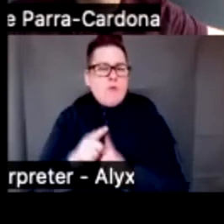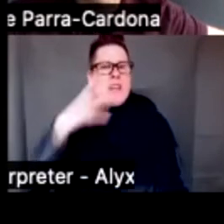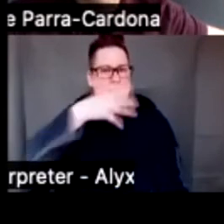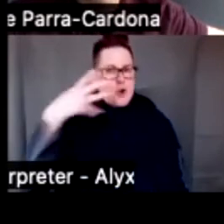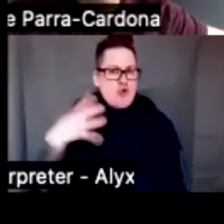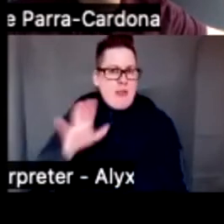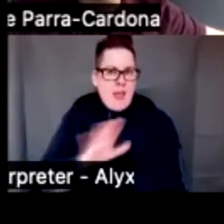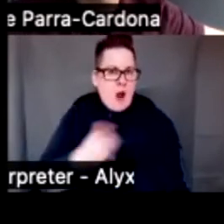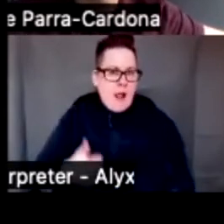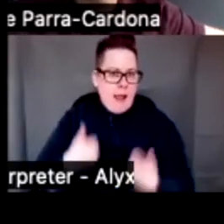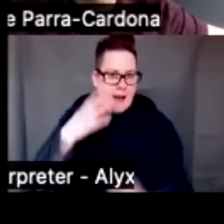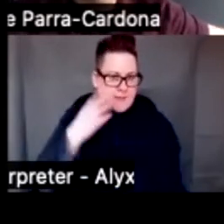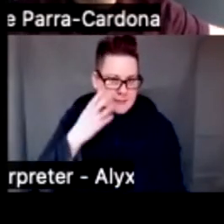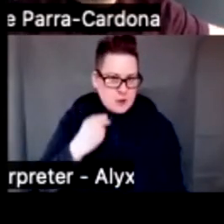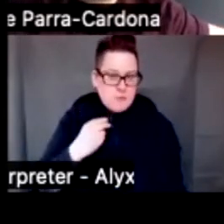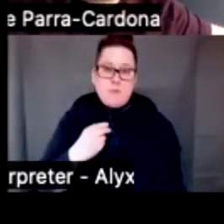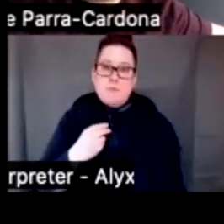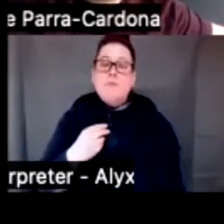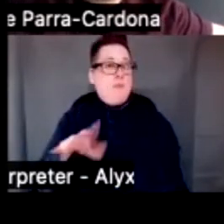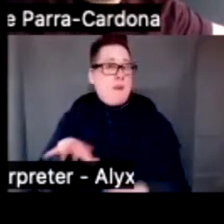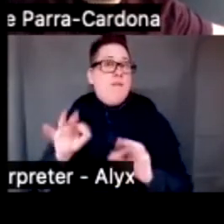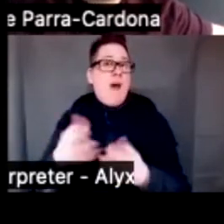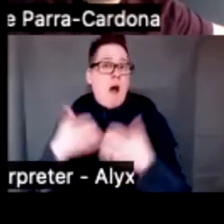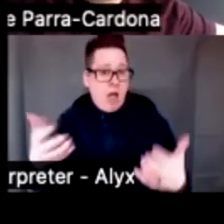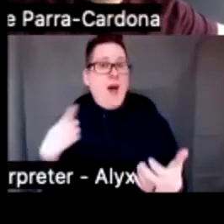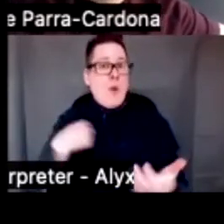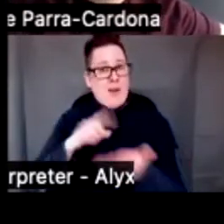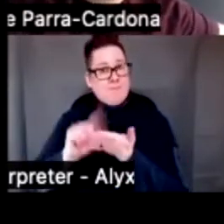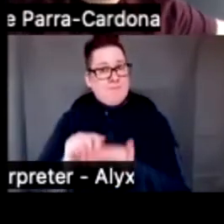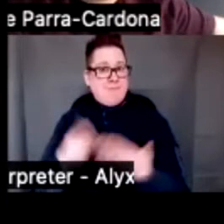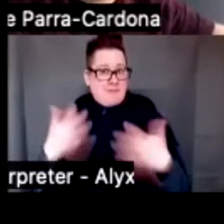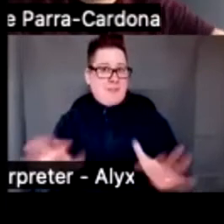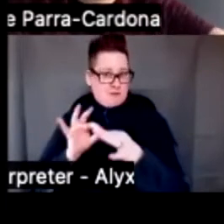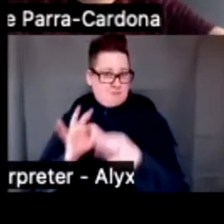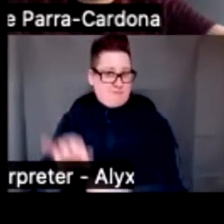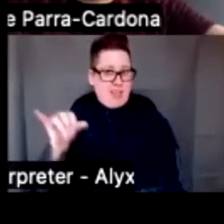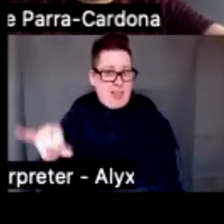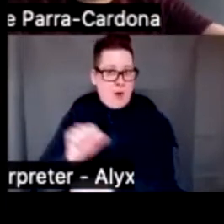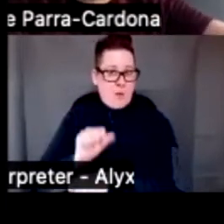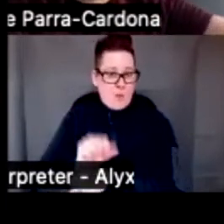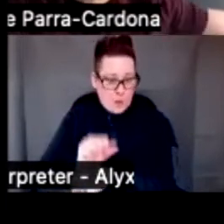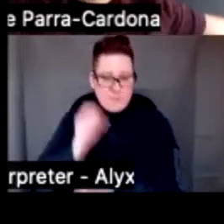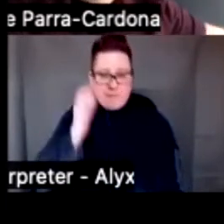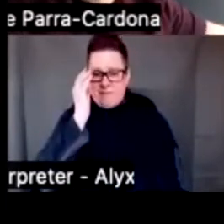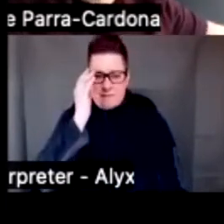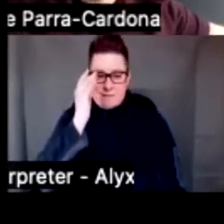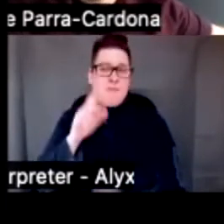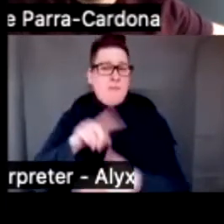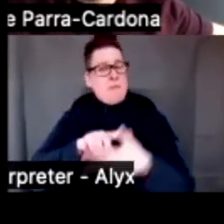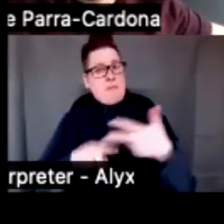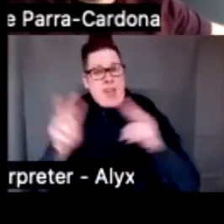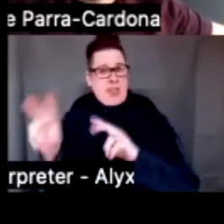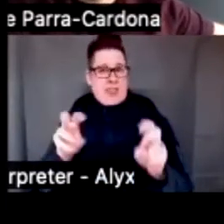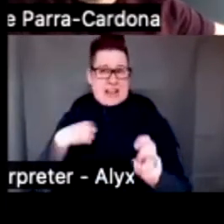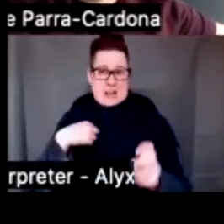And that study was very fruitful. We have publications resulting from that work. And the major themes that we